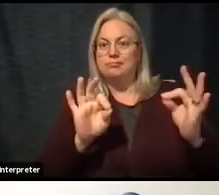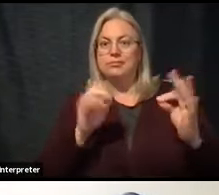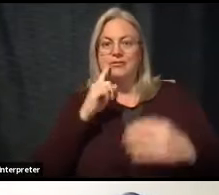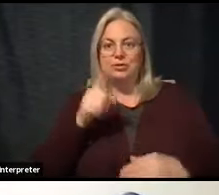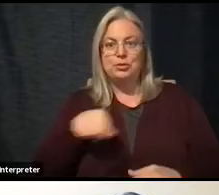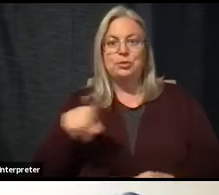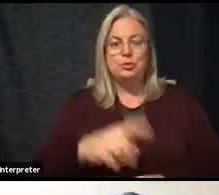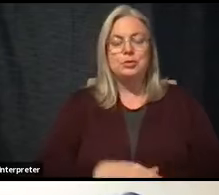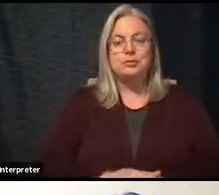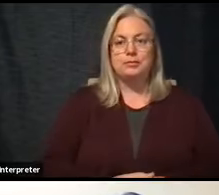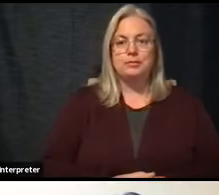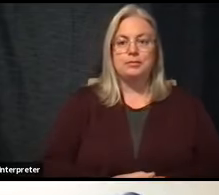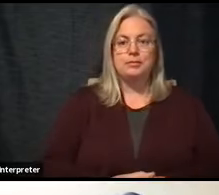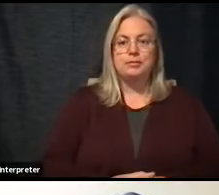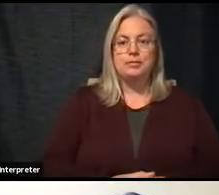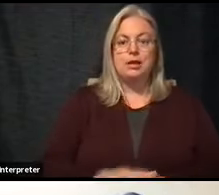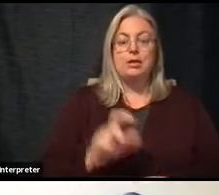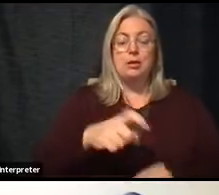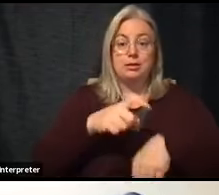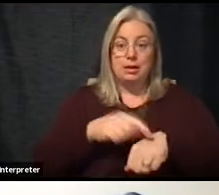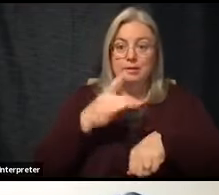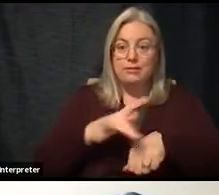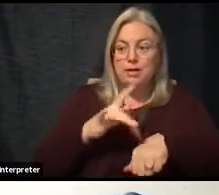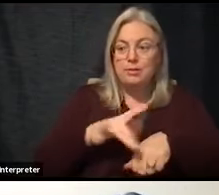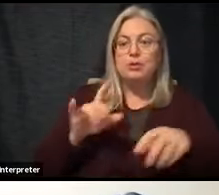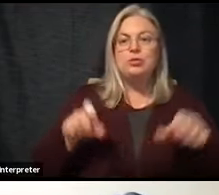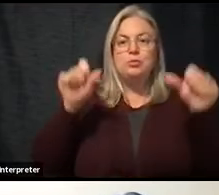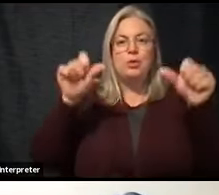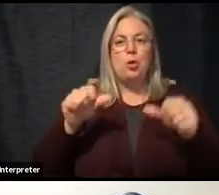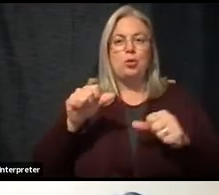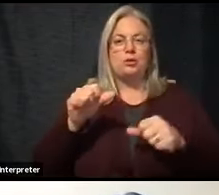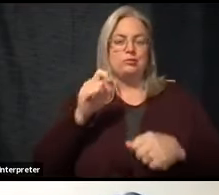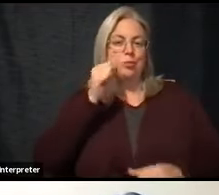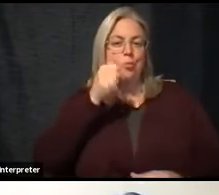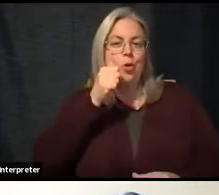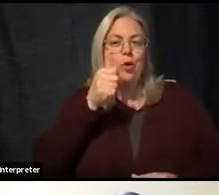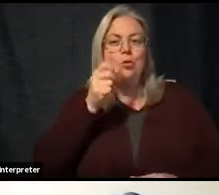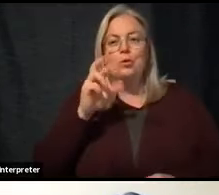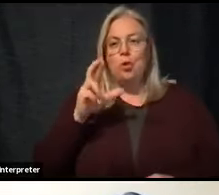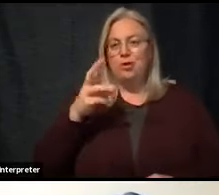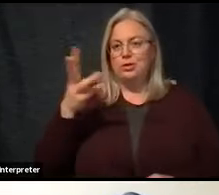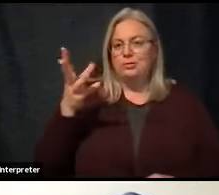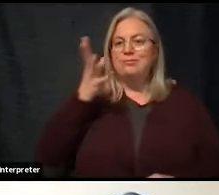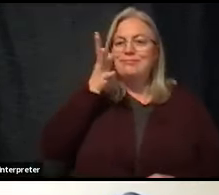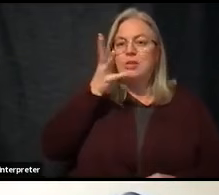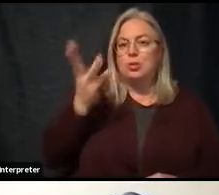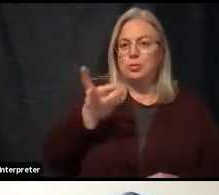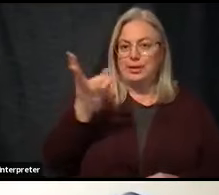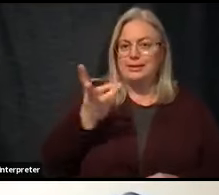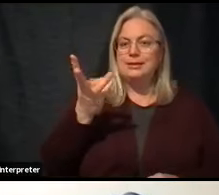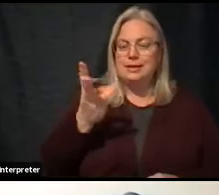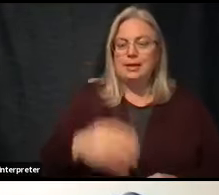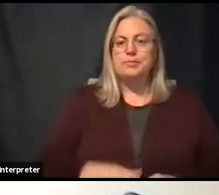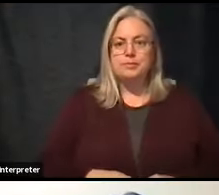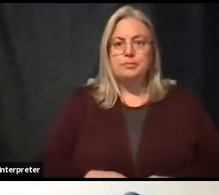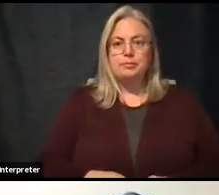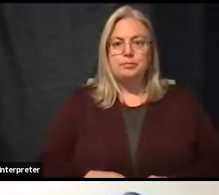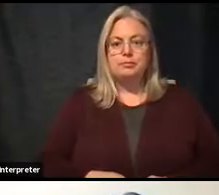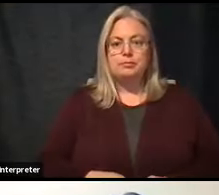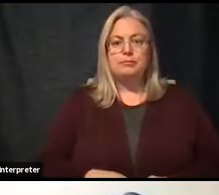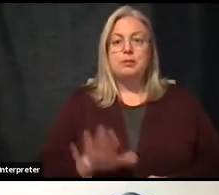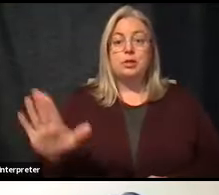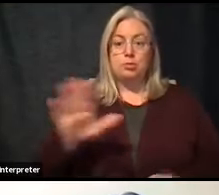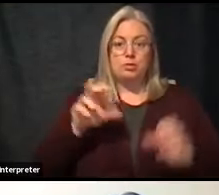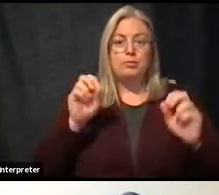I expect those appointments to be available tomorrow or latest by Wednesday. And you have an opportunity